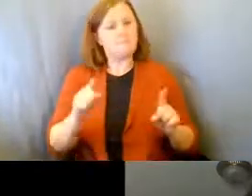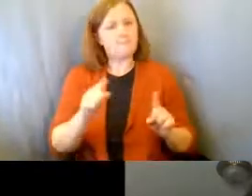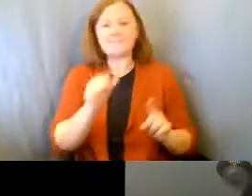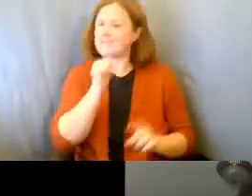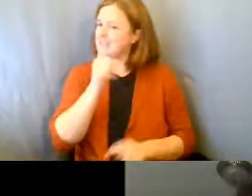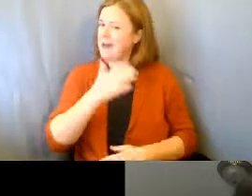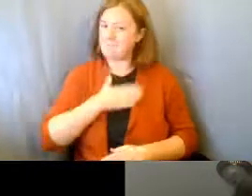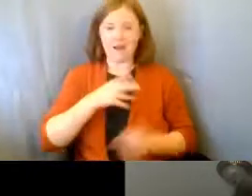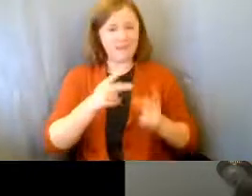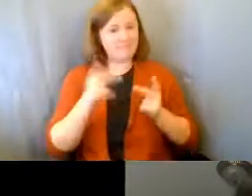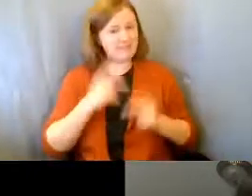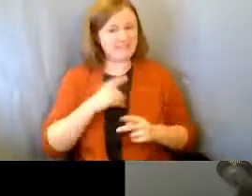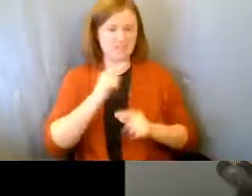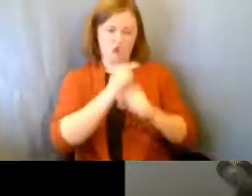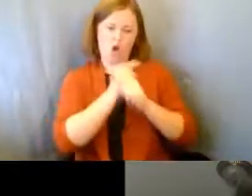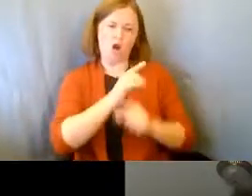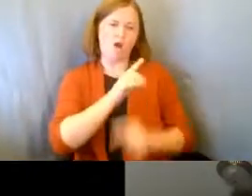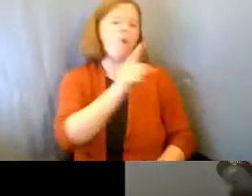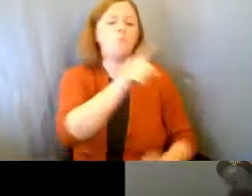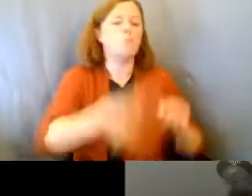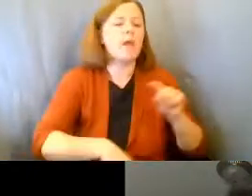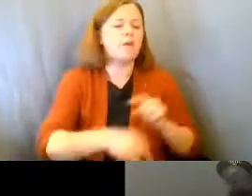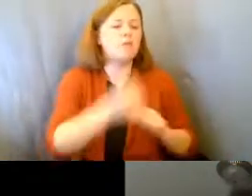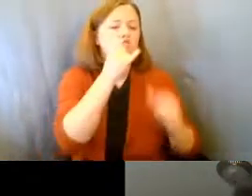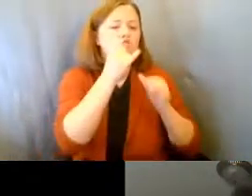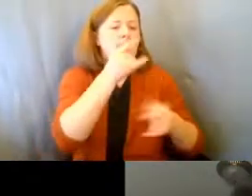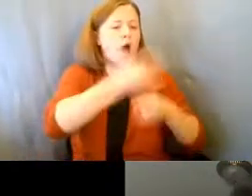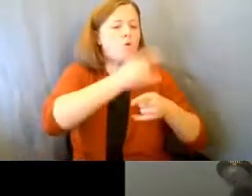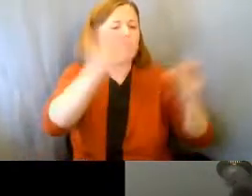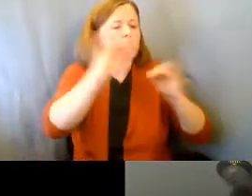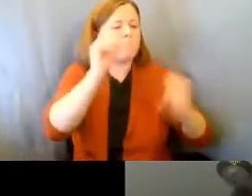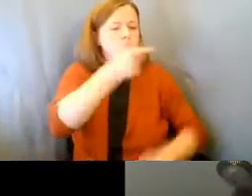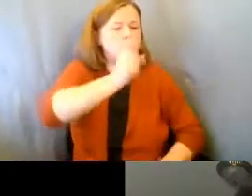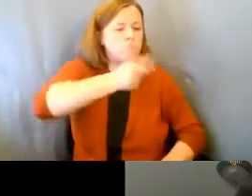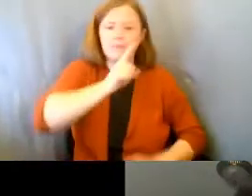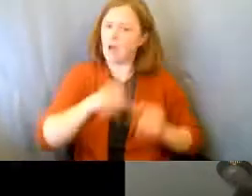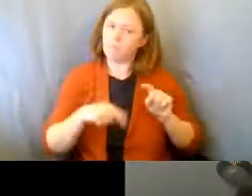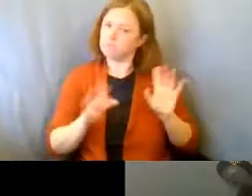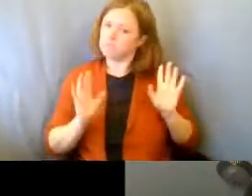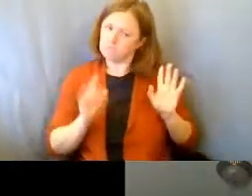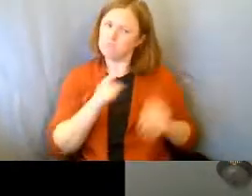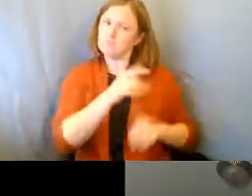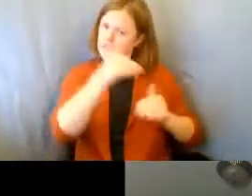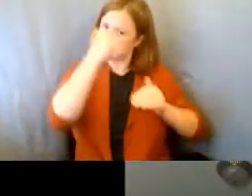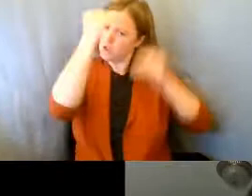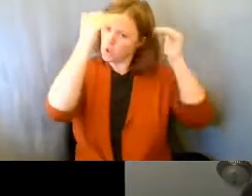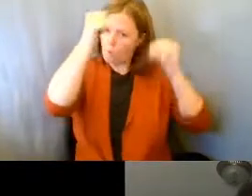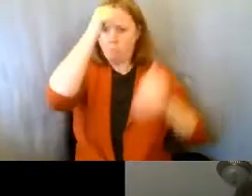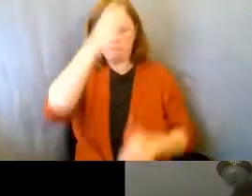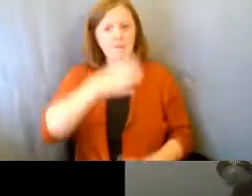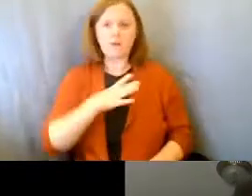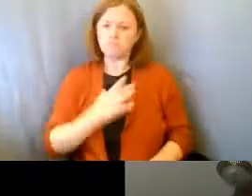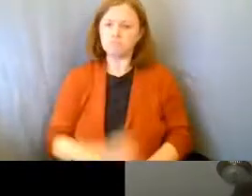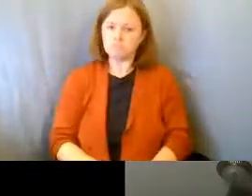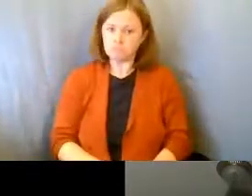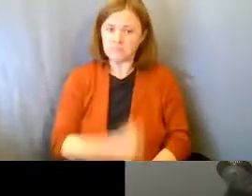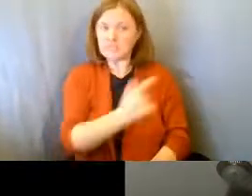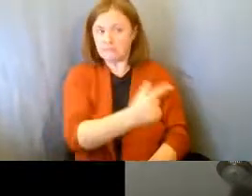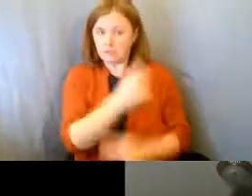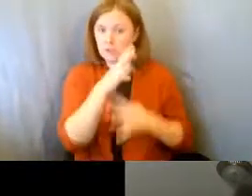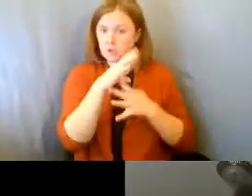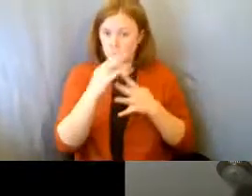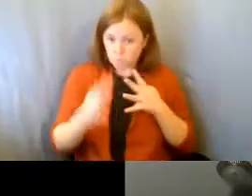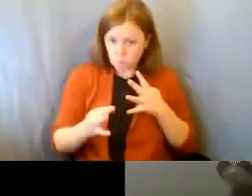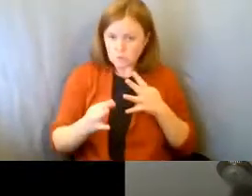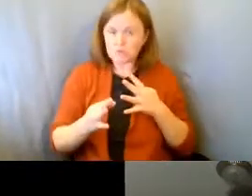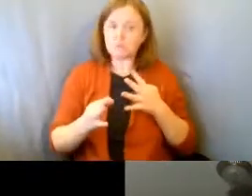not my place as his guardian to say he can never have an alcoholic drink. He's an adult male, and if that's what he chooses